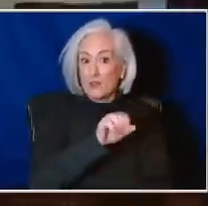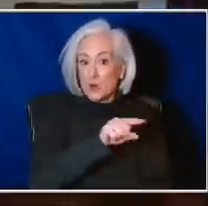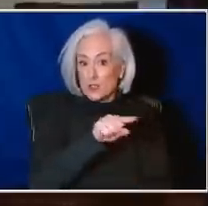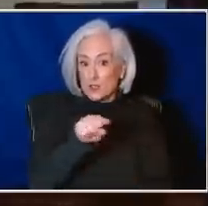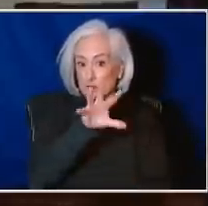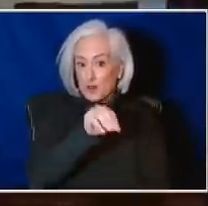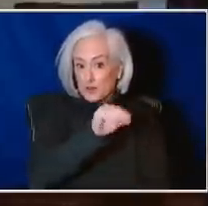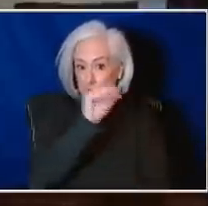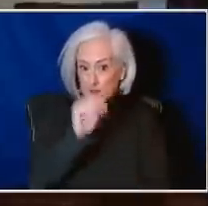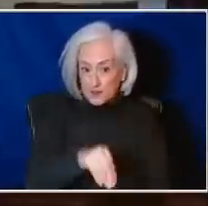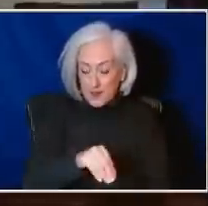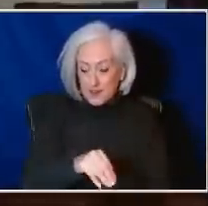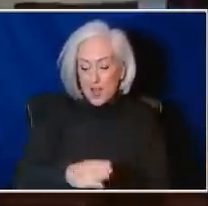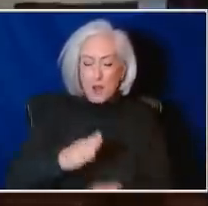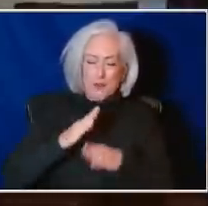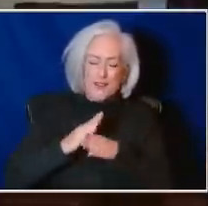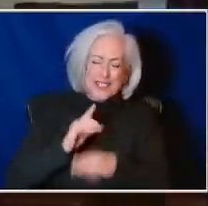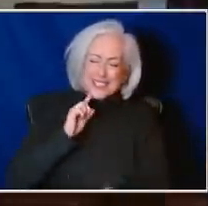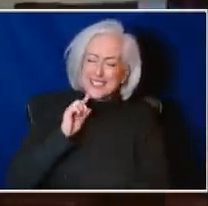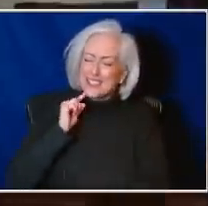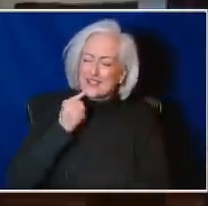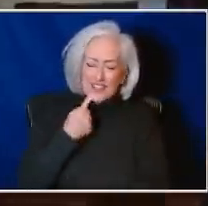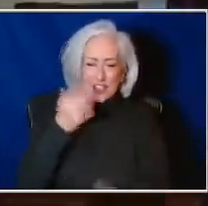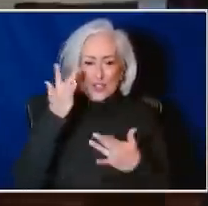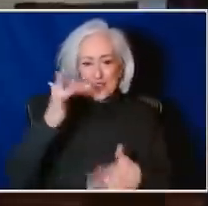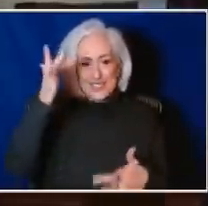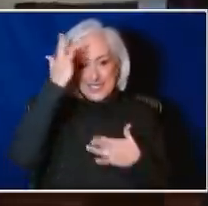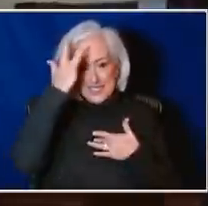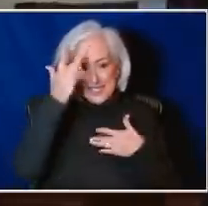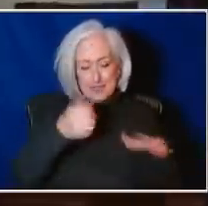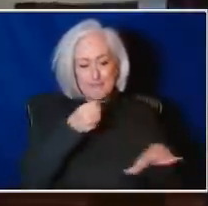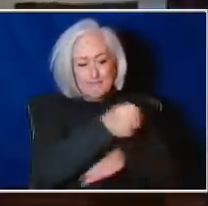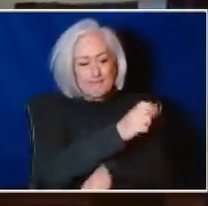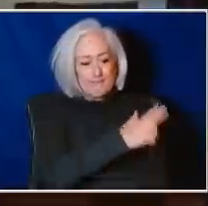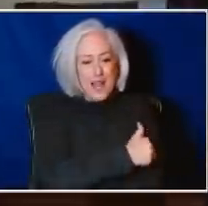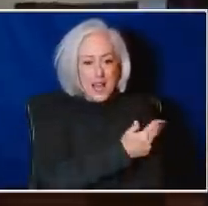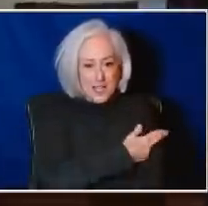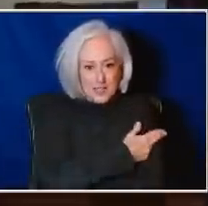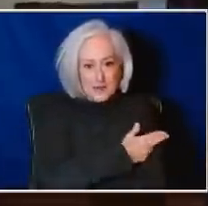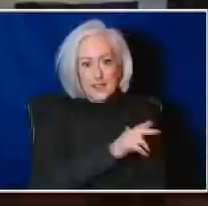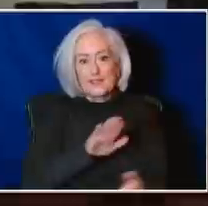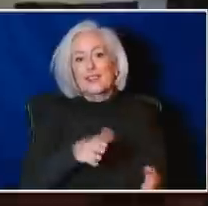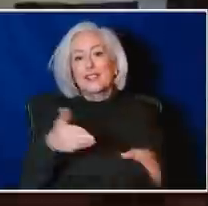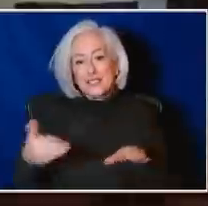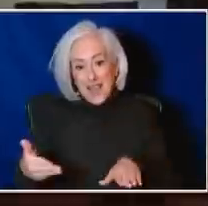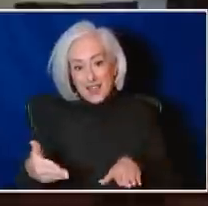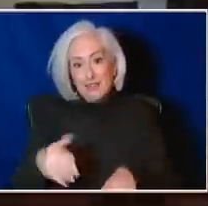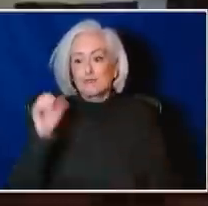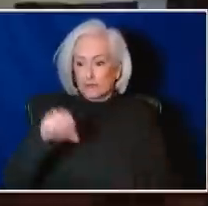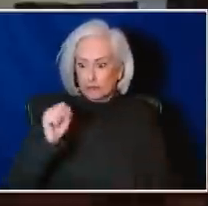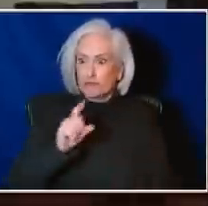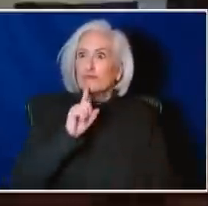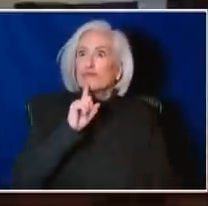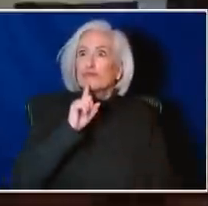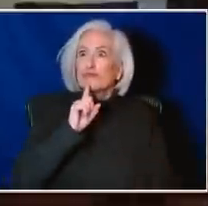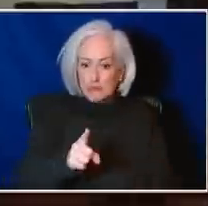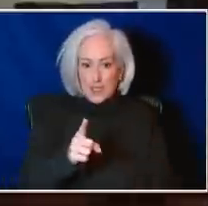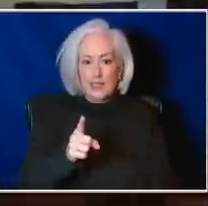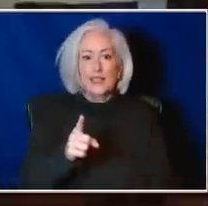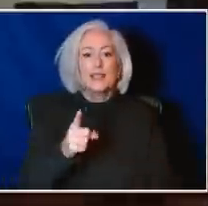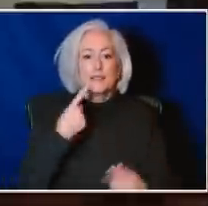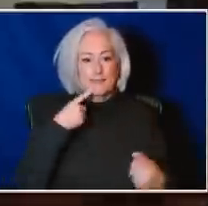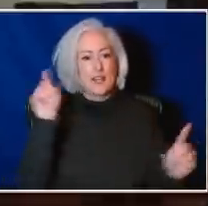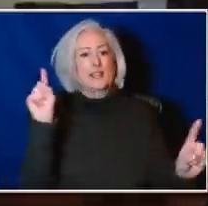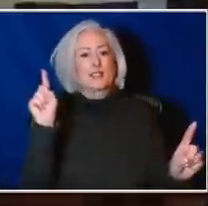severe disease, hospitalization, and death? Highly effective. And that's the reason to get this